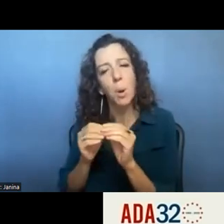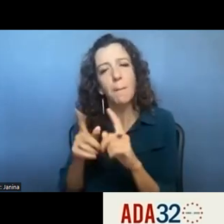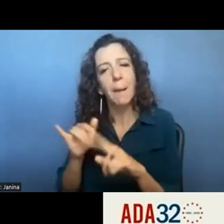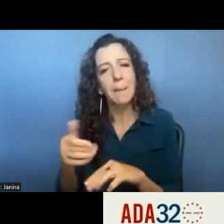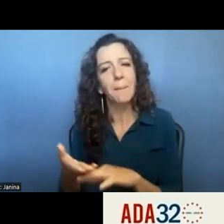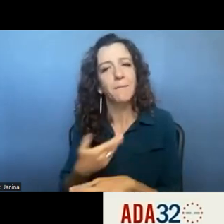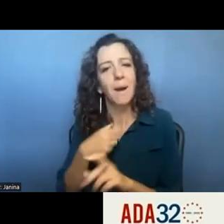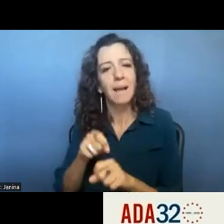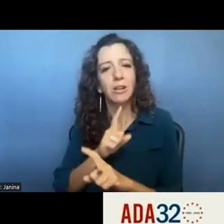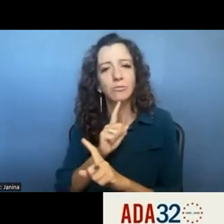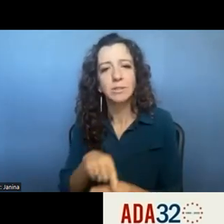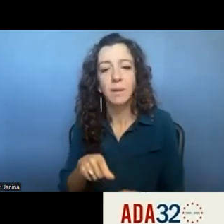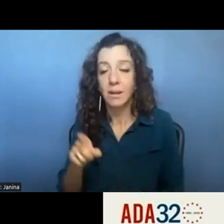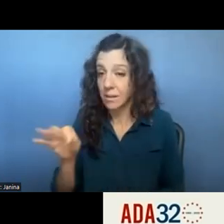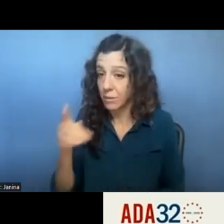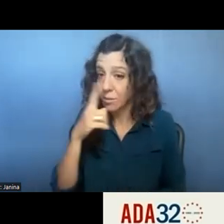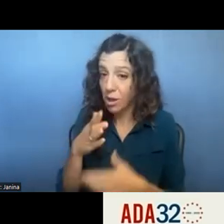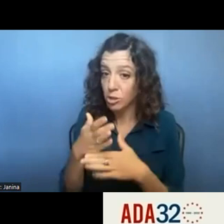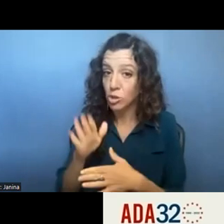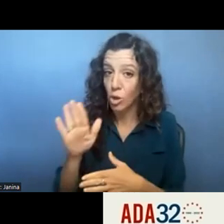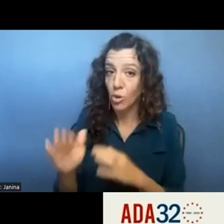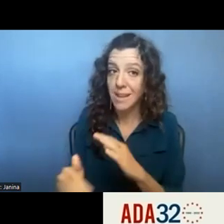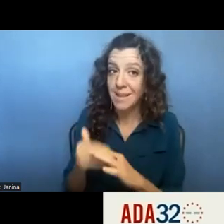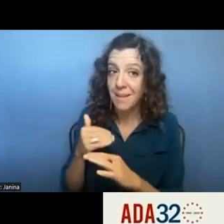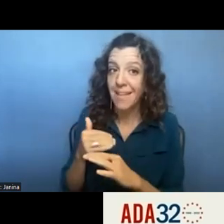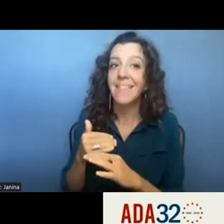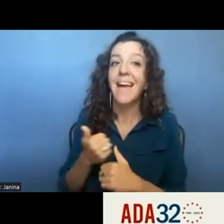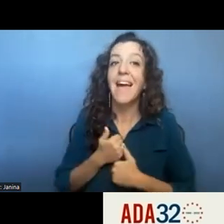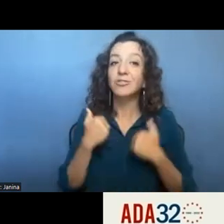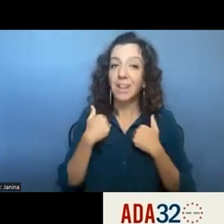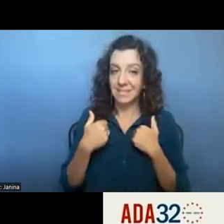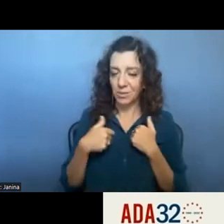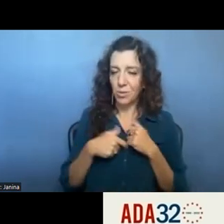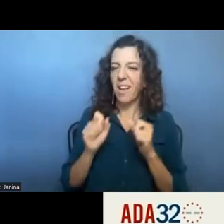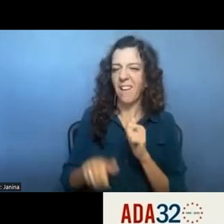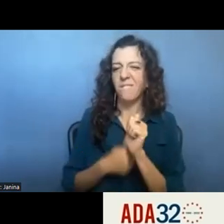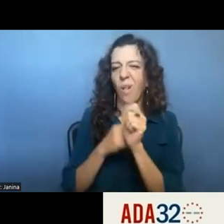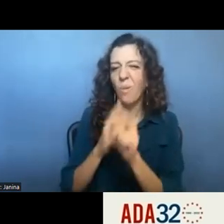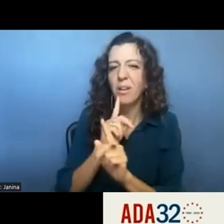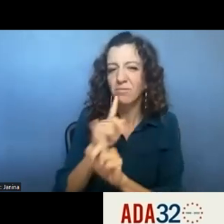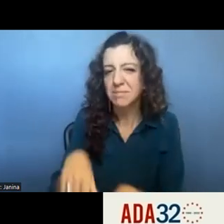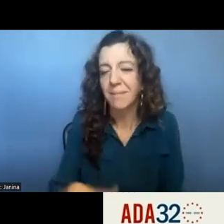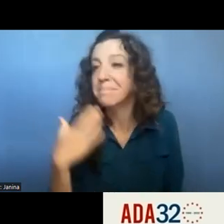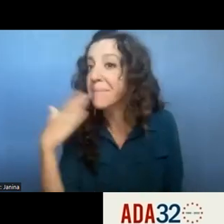um so if if you share your email address we can be sure to follow up with you thank you